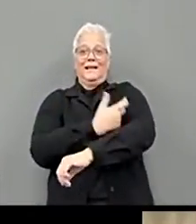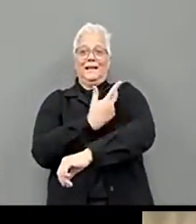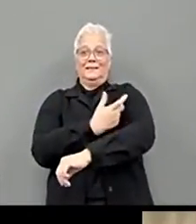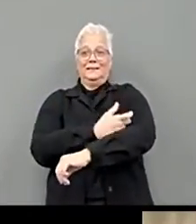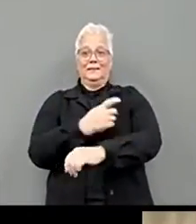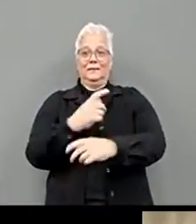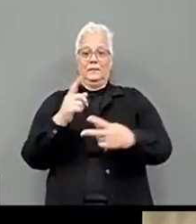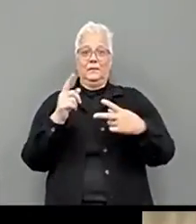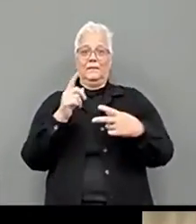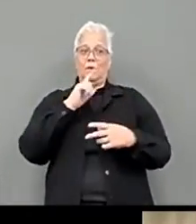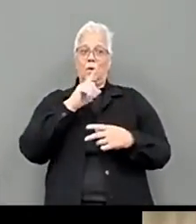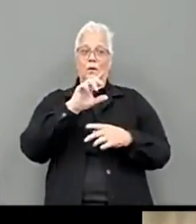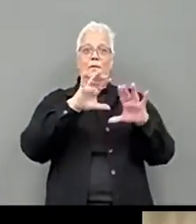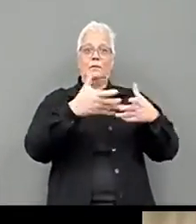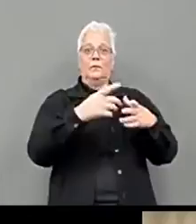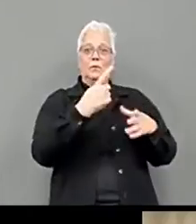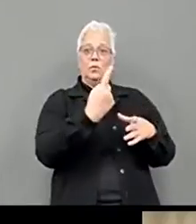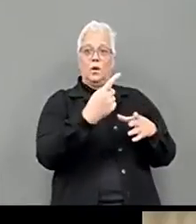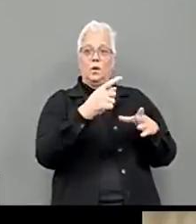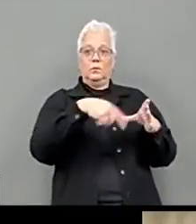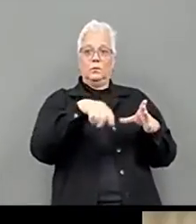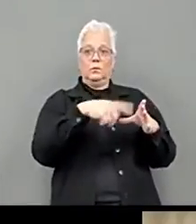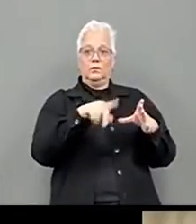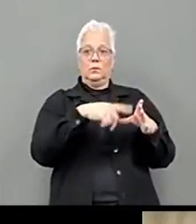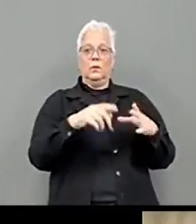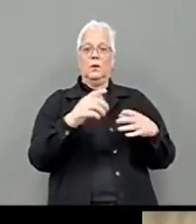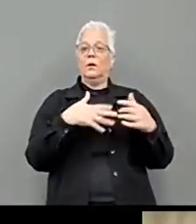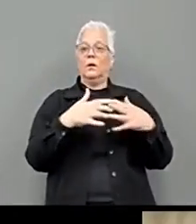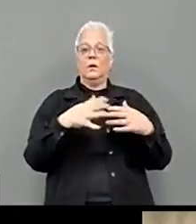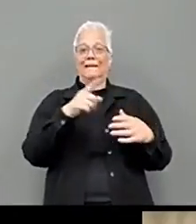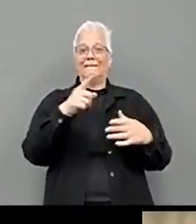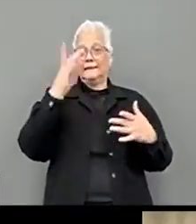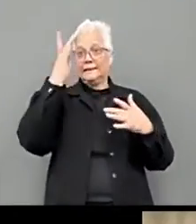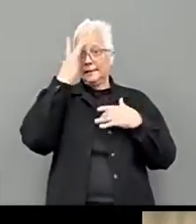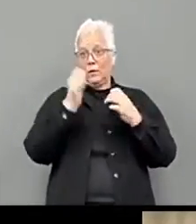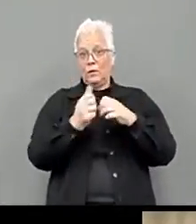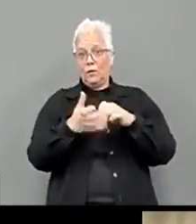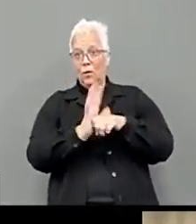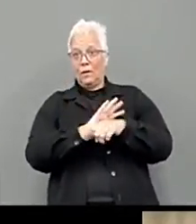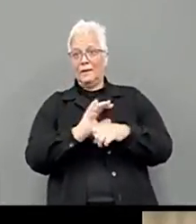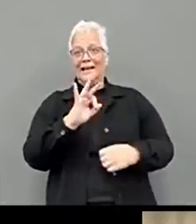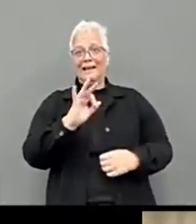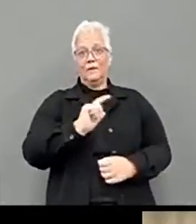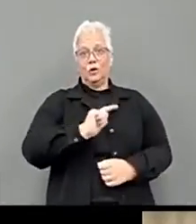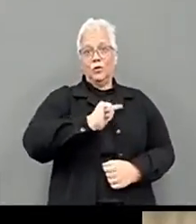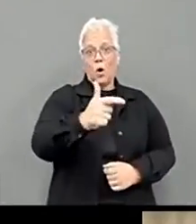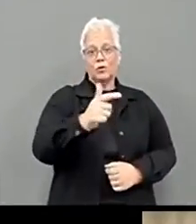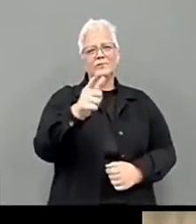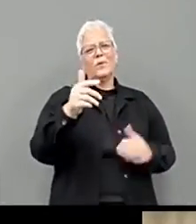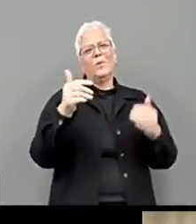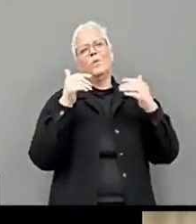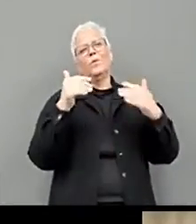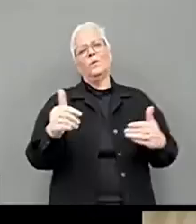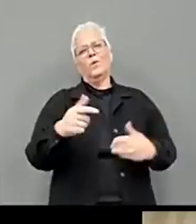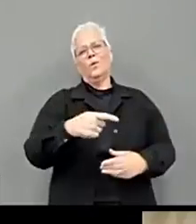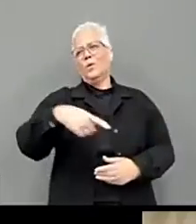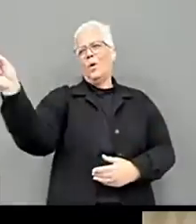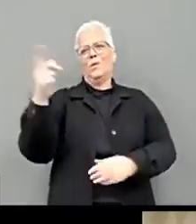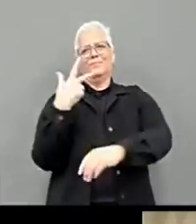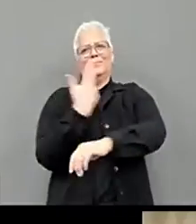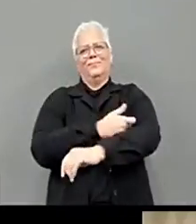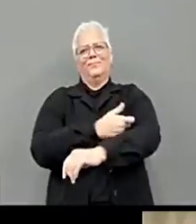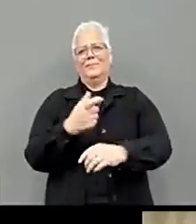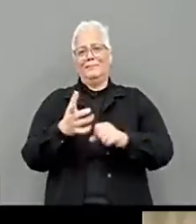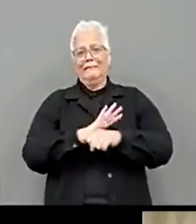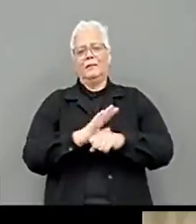your antibody status, when your turn comes up, get the vaccine. It ensures that everybody is fully